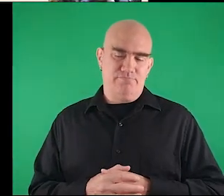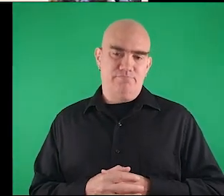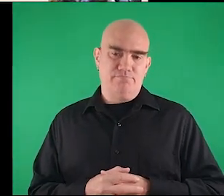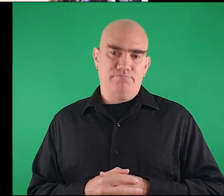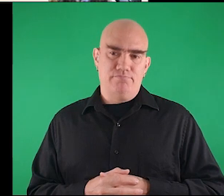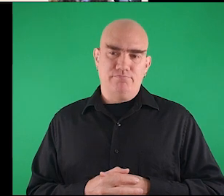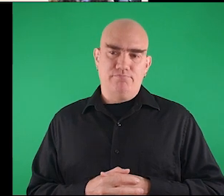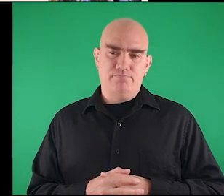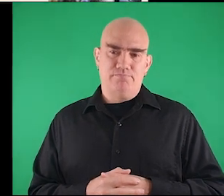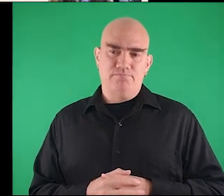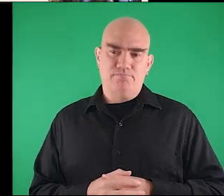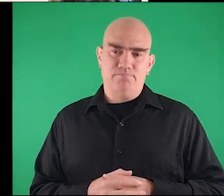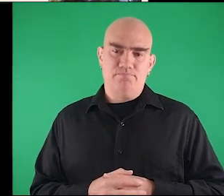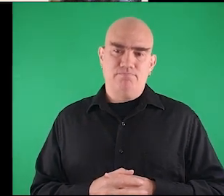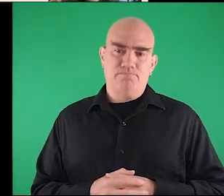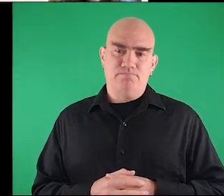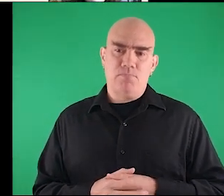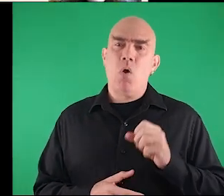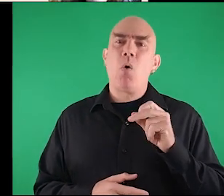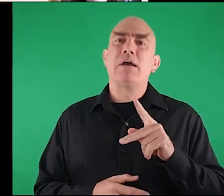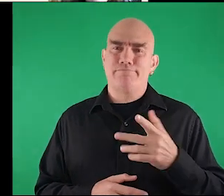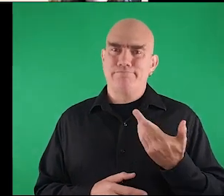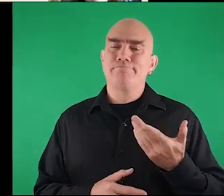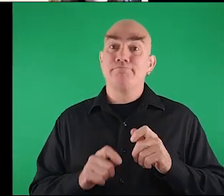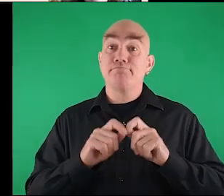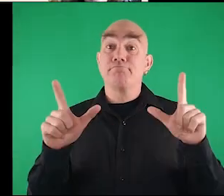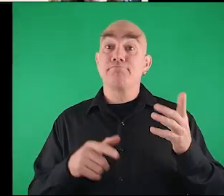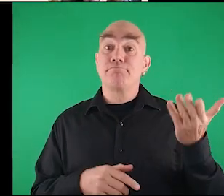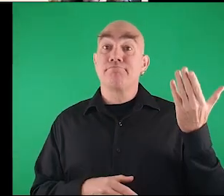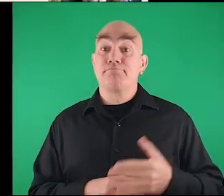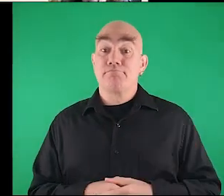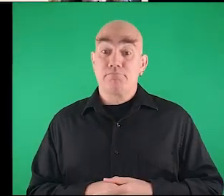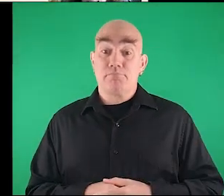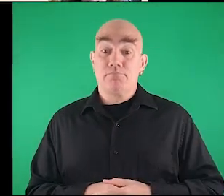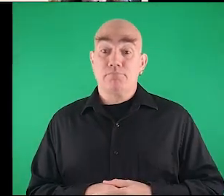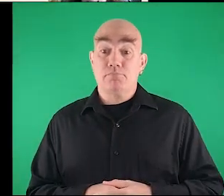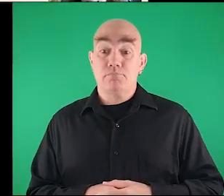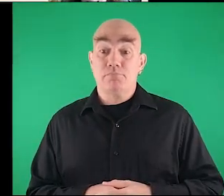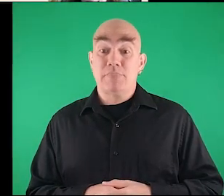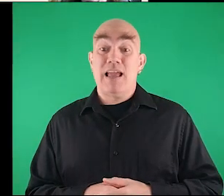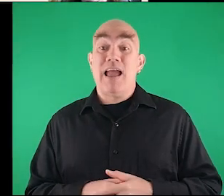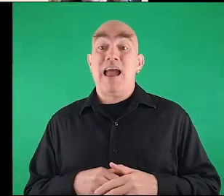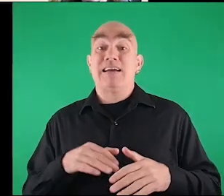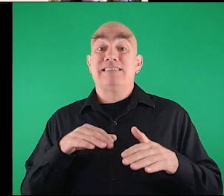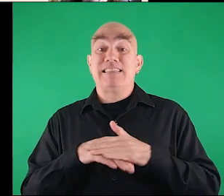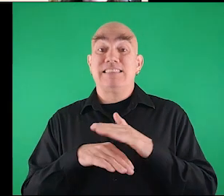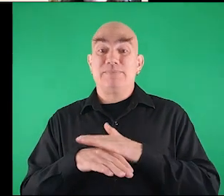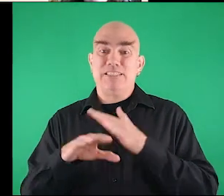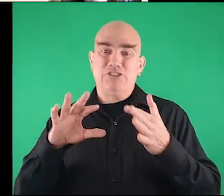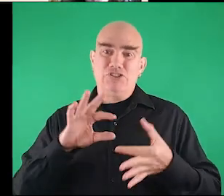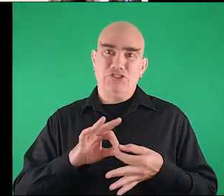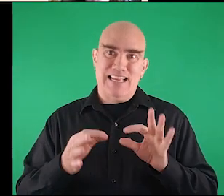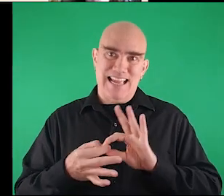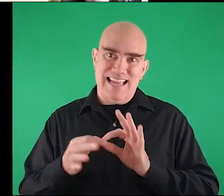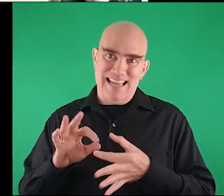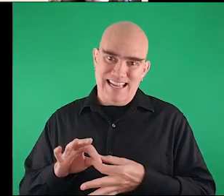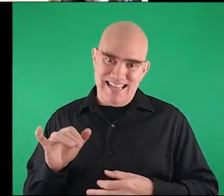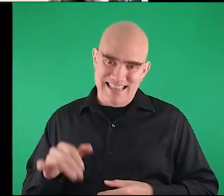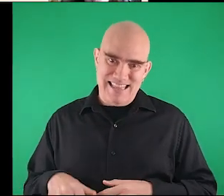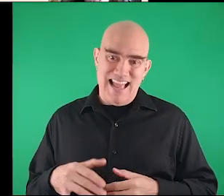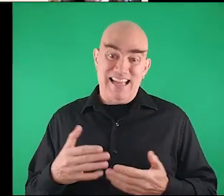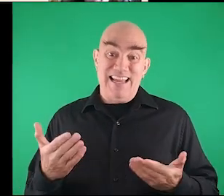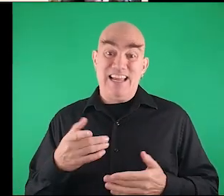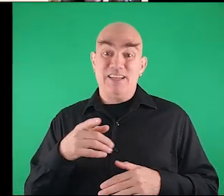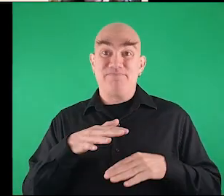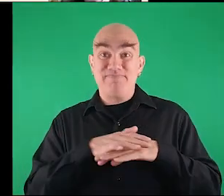fail in in that way okay what about this one 10 change here is the